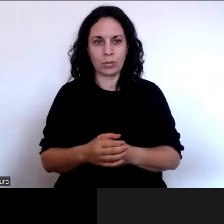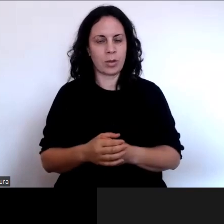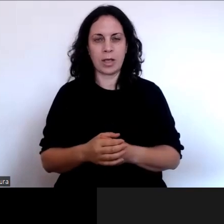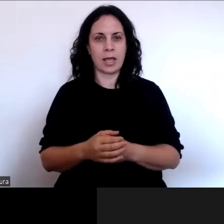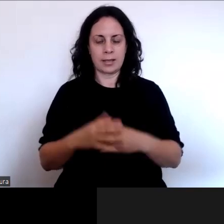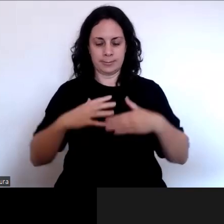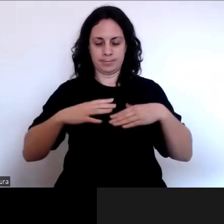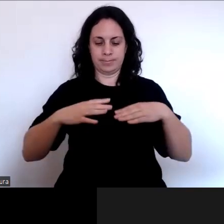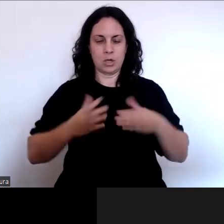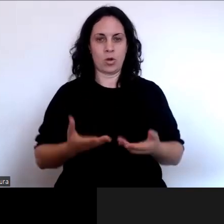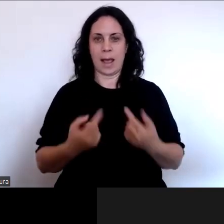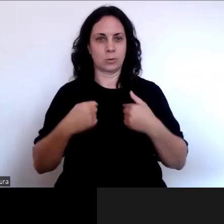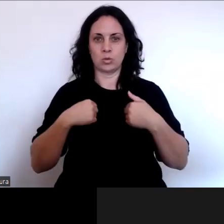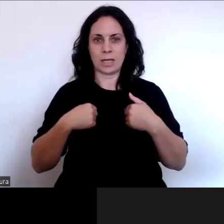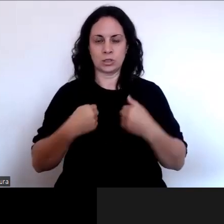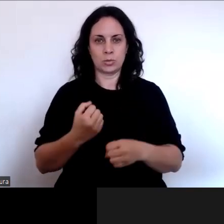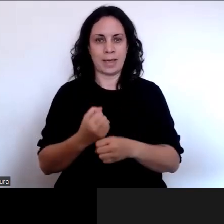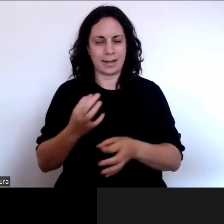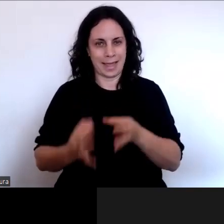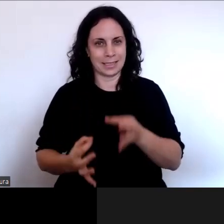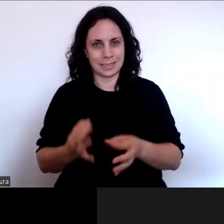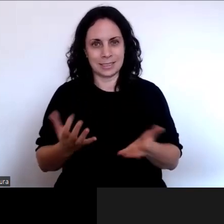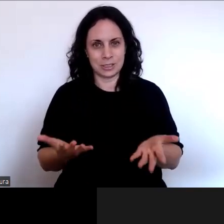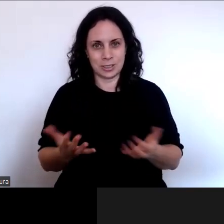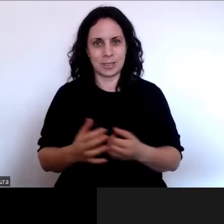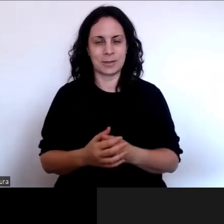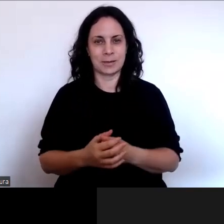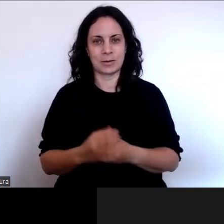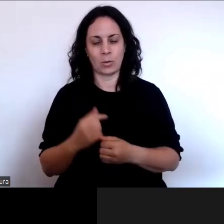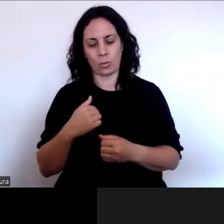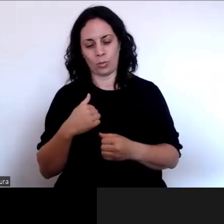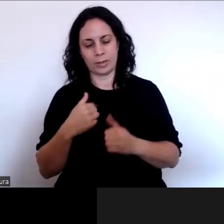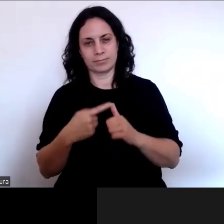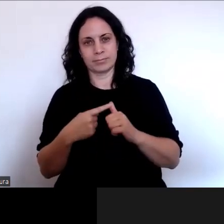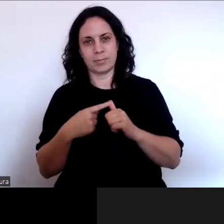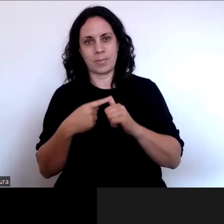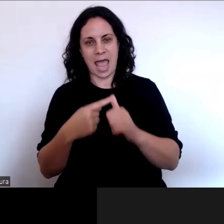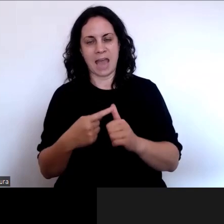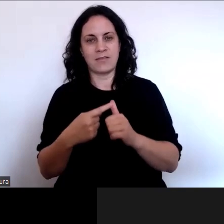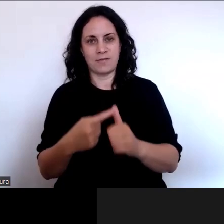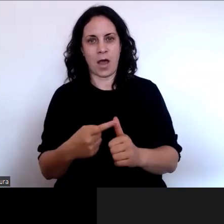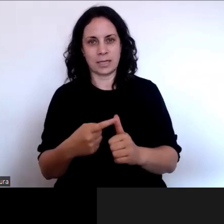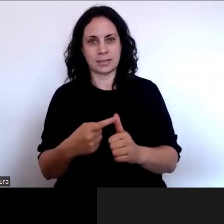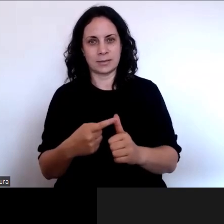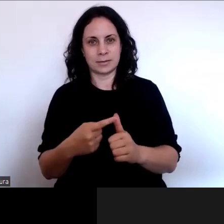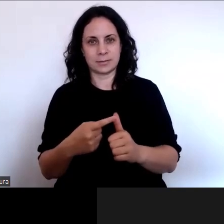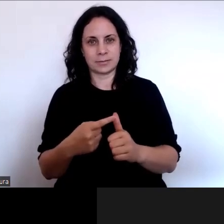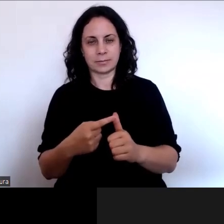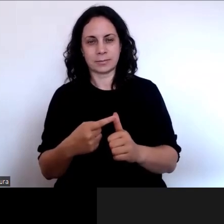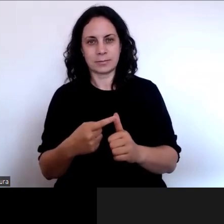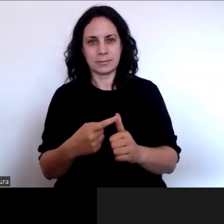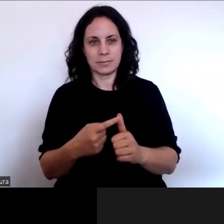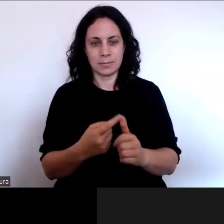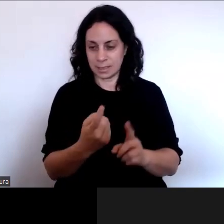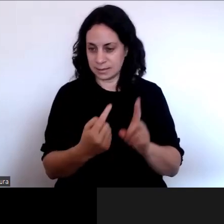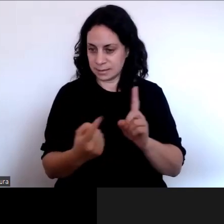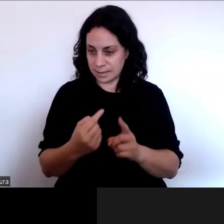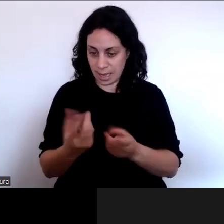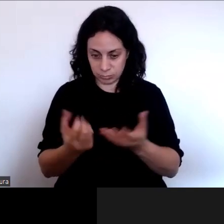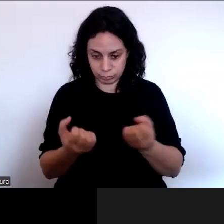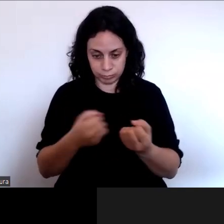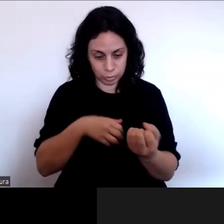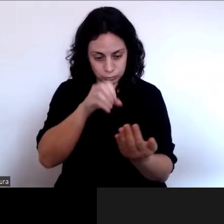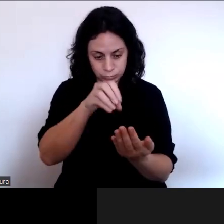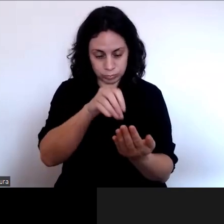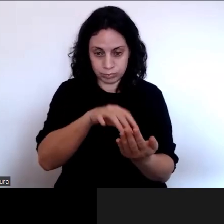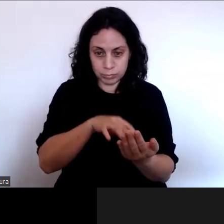We are an advisory body. So the government refers areas of